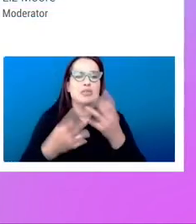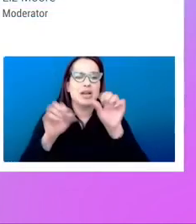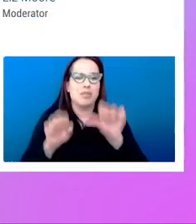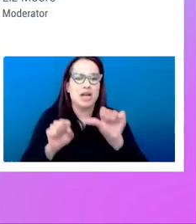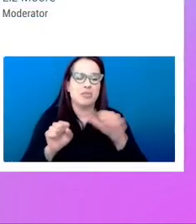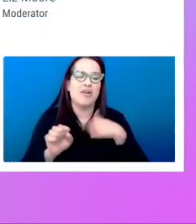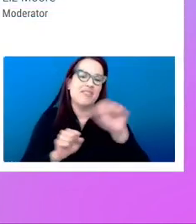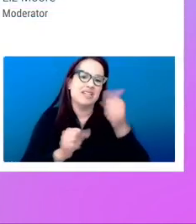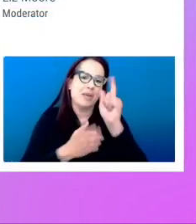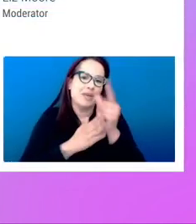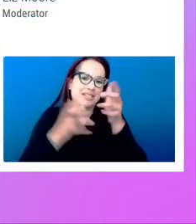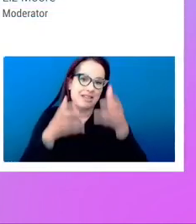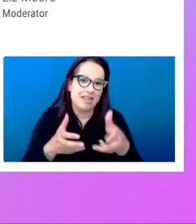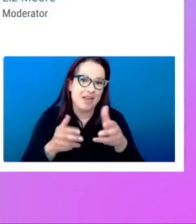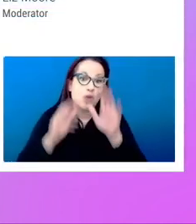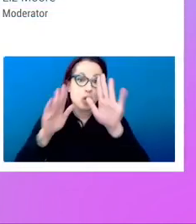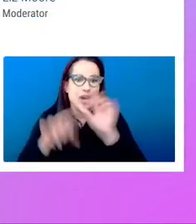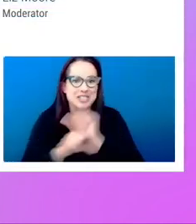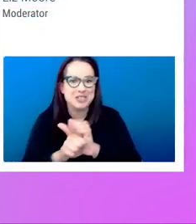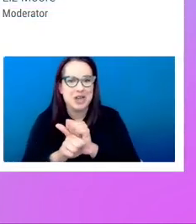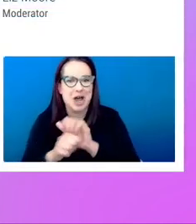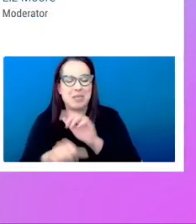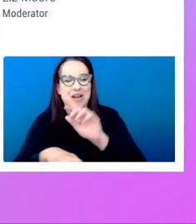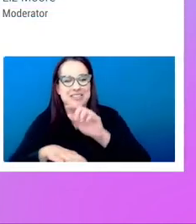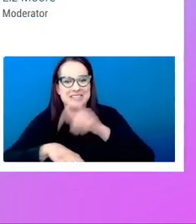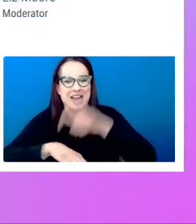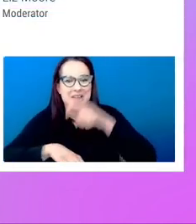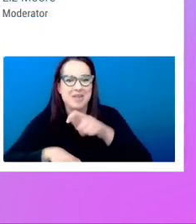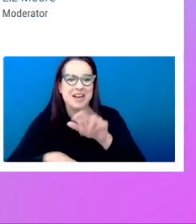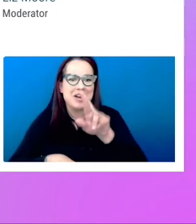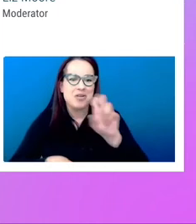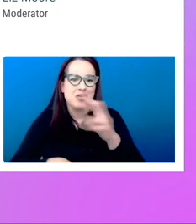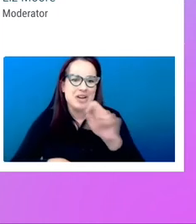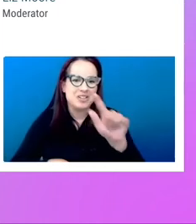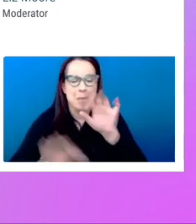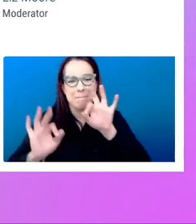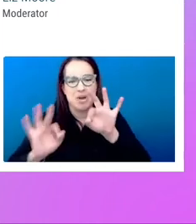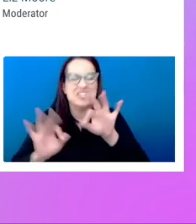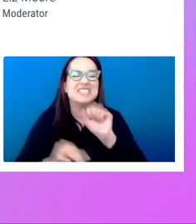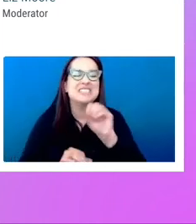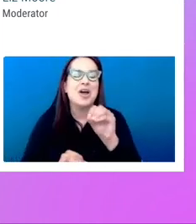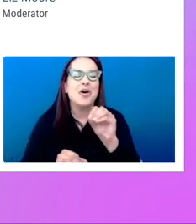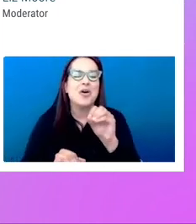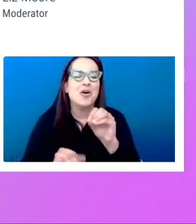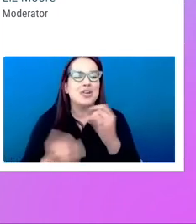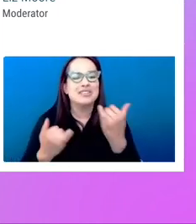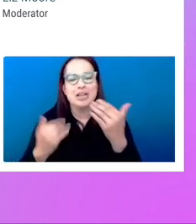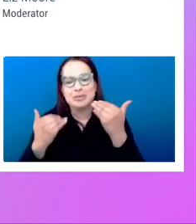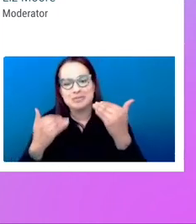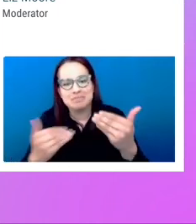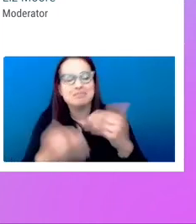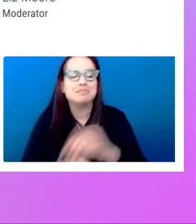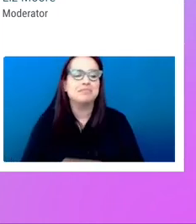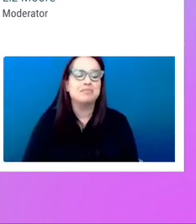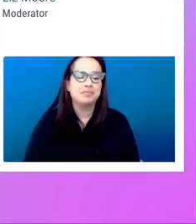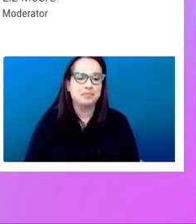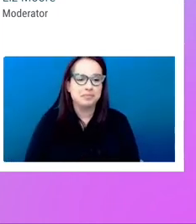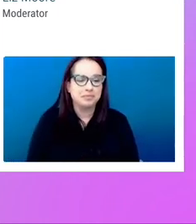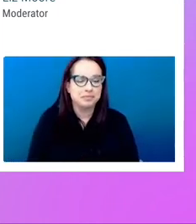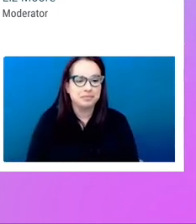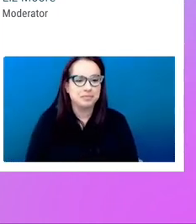10 minutes. Great job on timing, Rachel. This is perfect. So let's just dive right in. Okay.